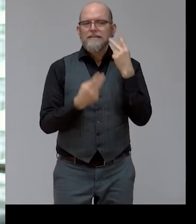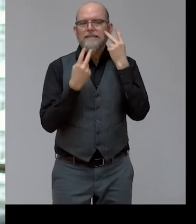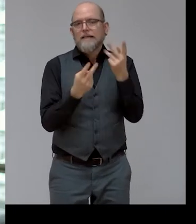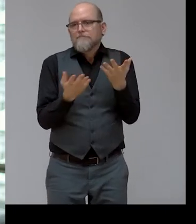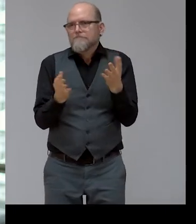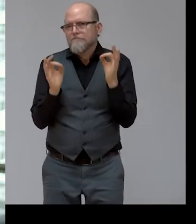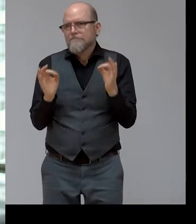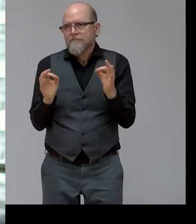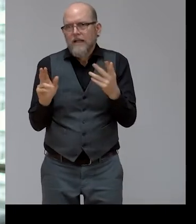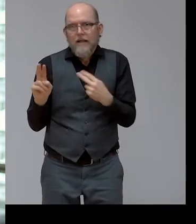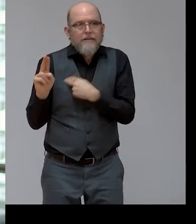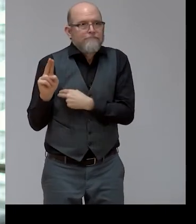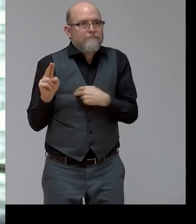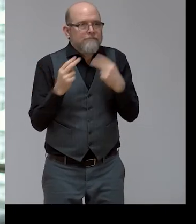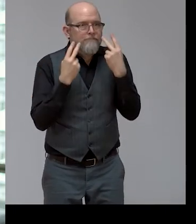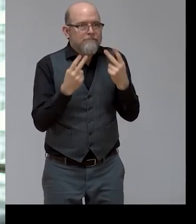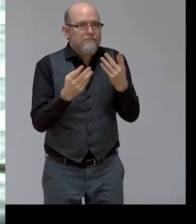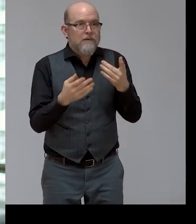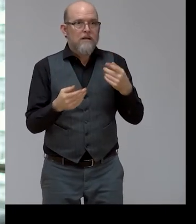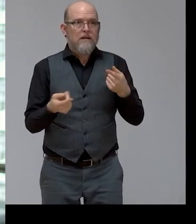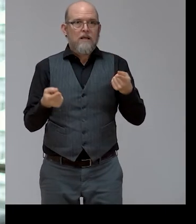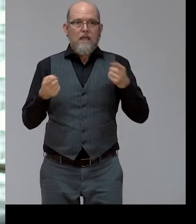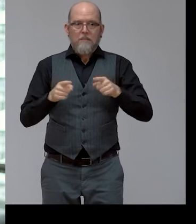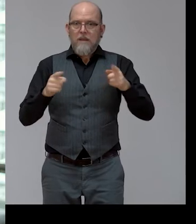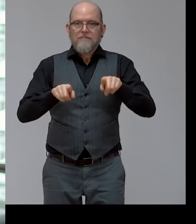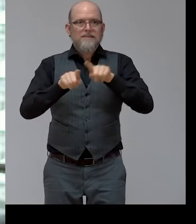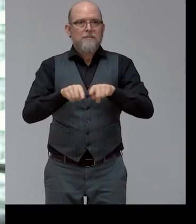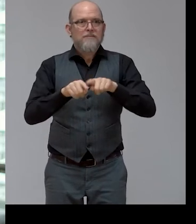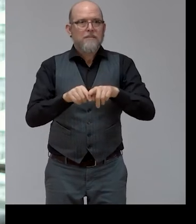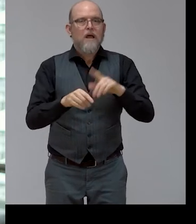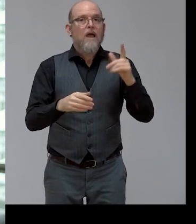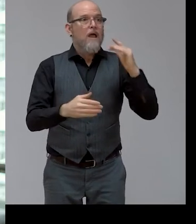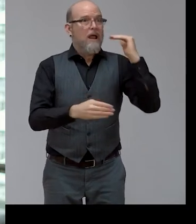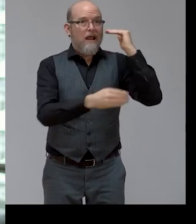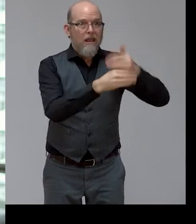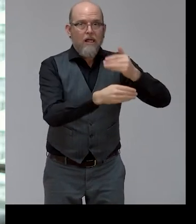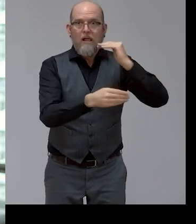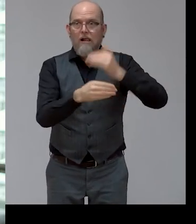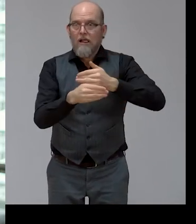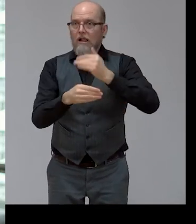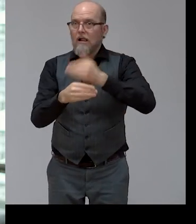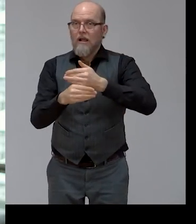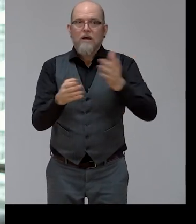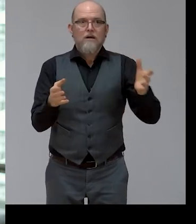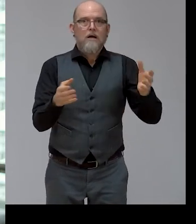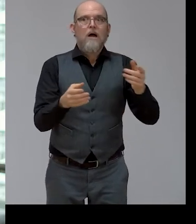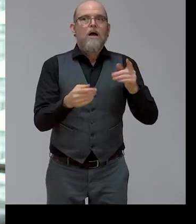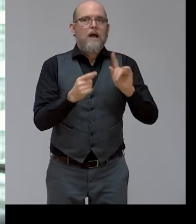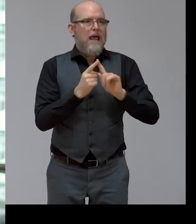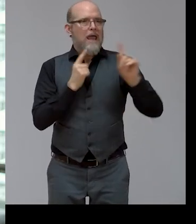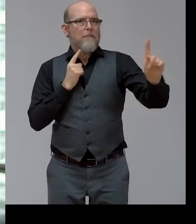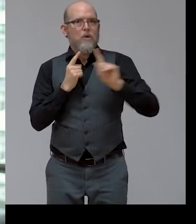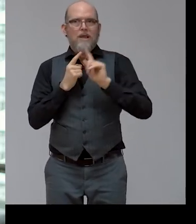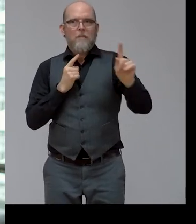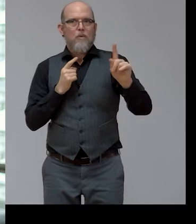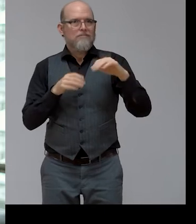During the lockdowns, it has become clear that teleconferencing and remote working are not always